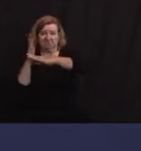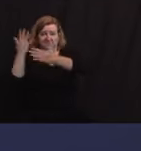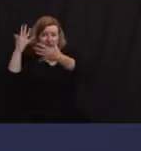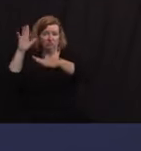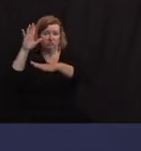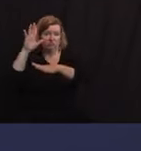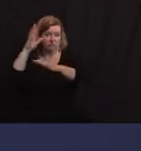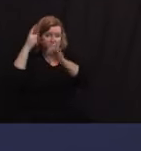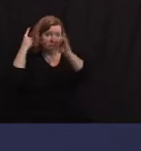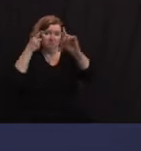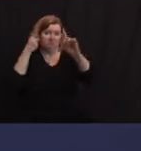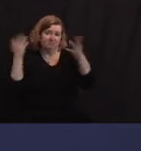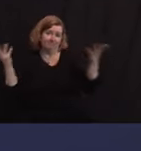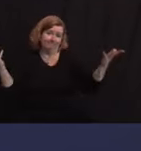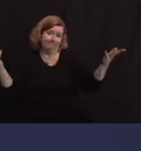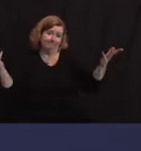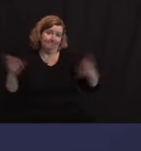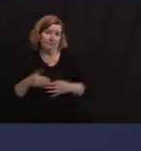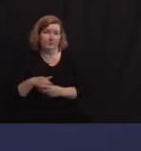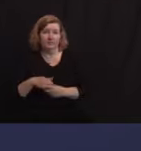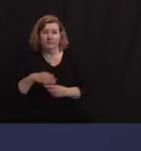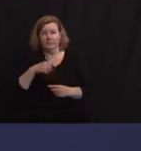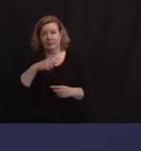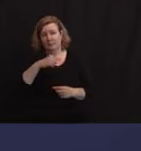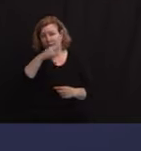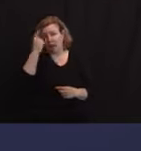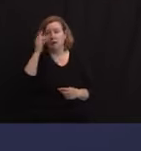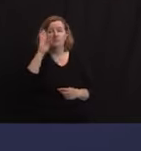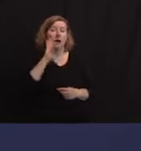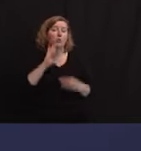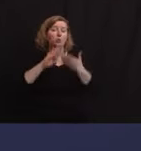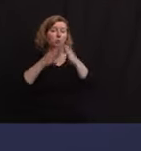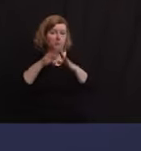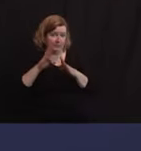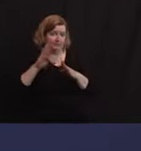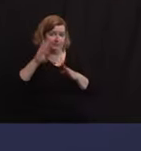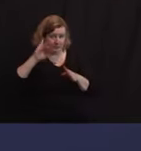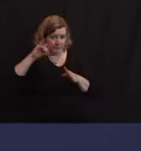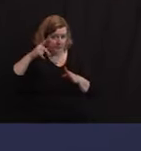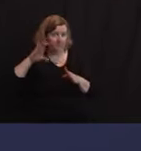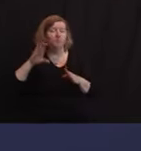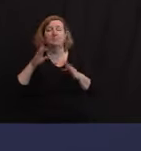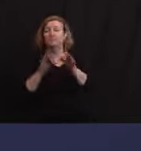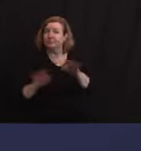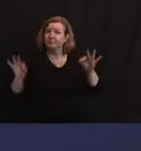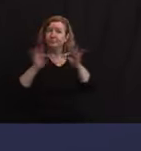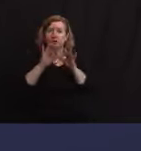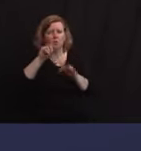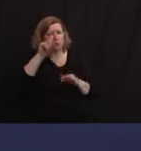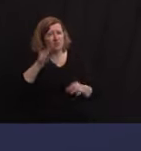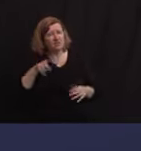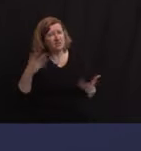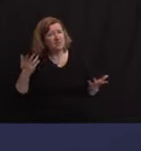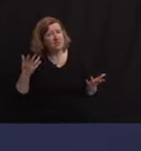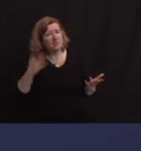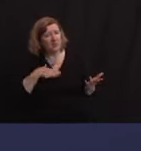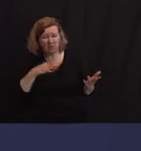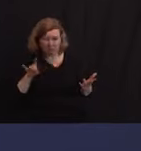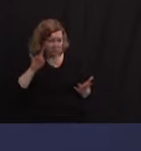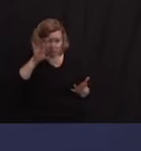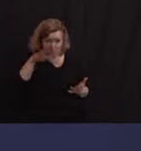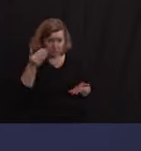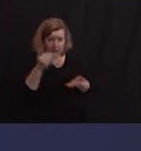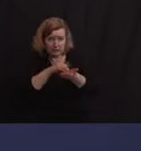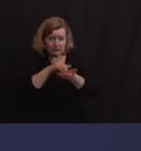And the black and brown community is an incredibly important question. And I'm glad you raised it. Again, J